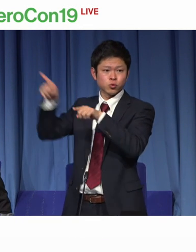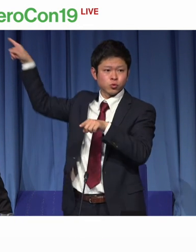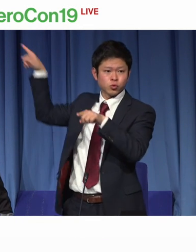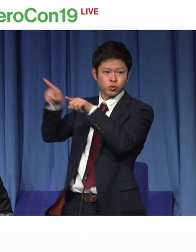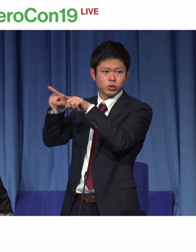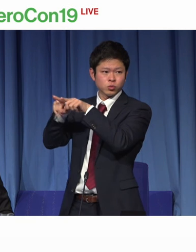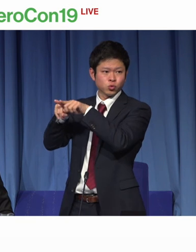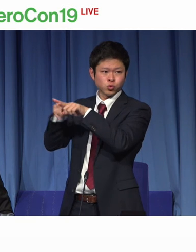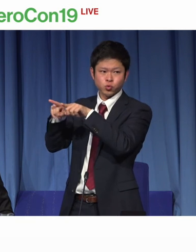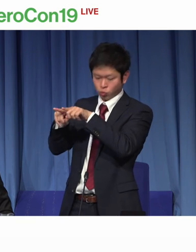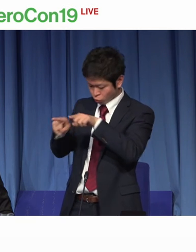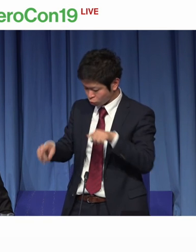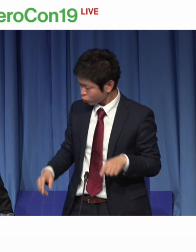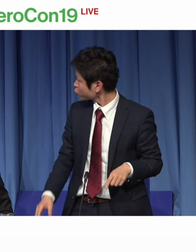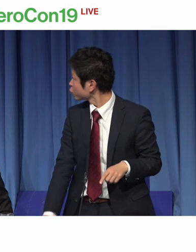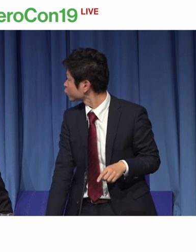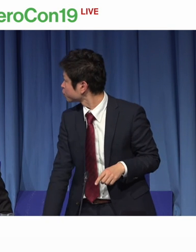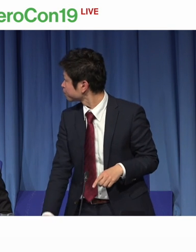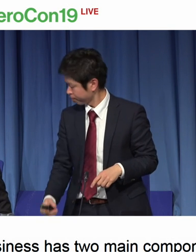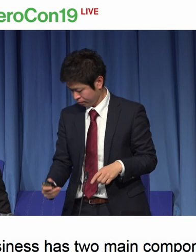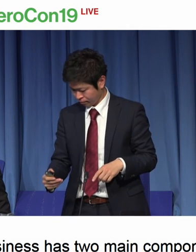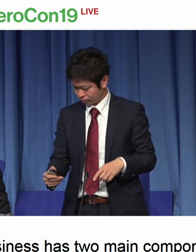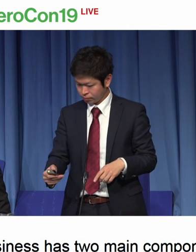sign language presented there.